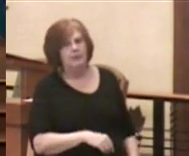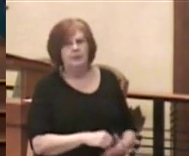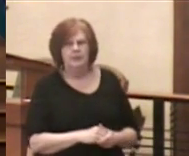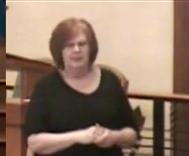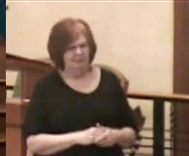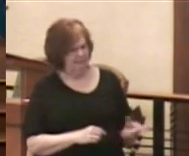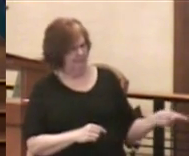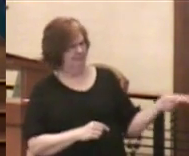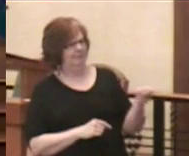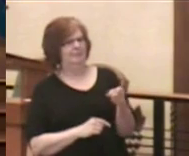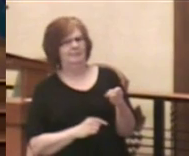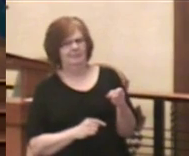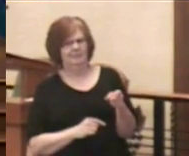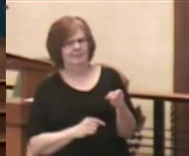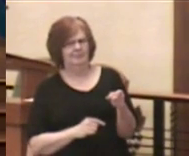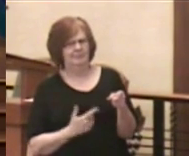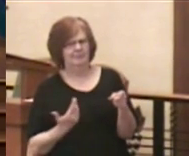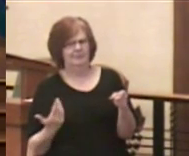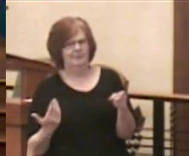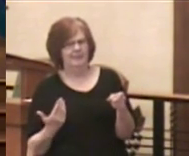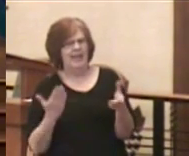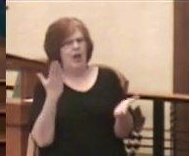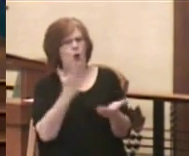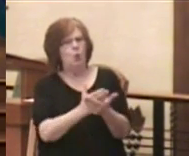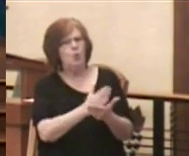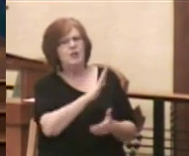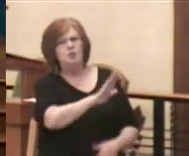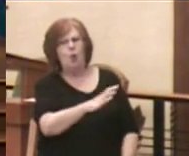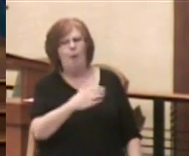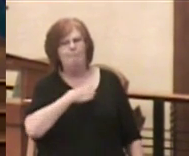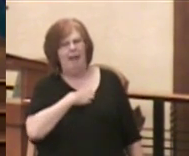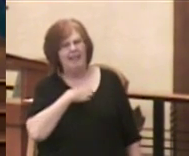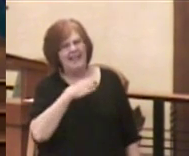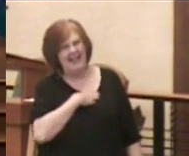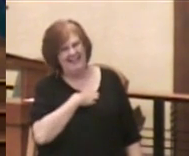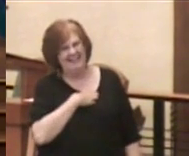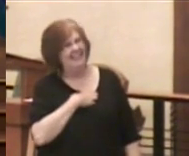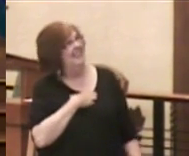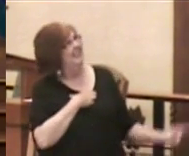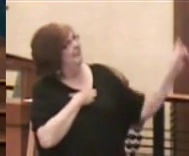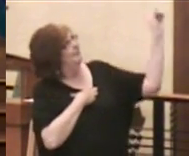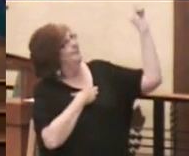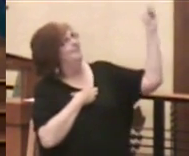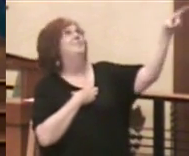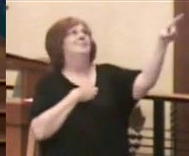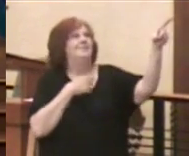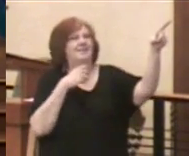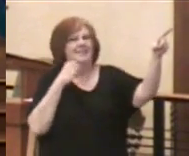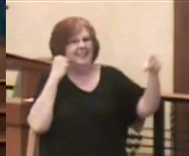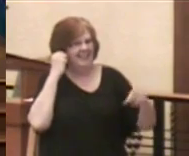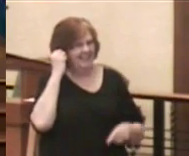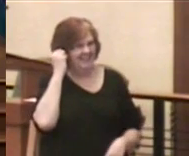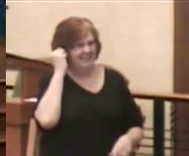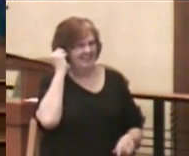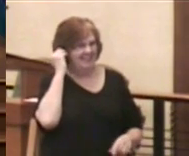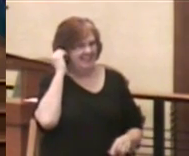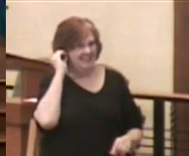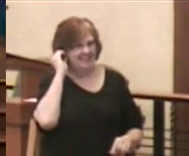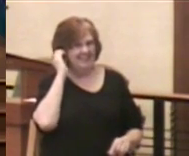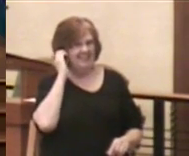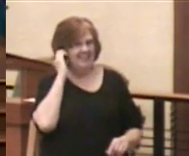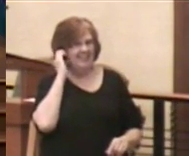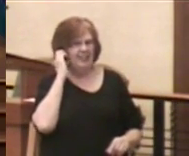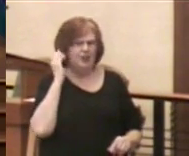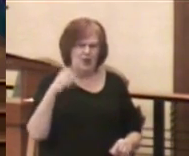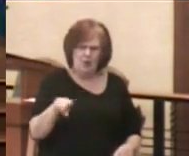says to them, quit your belly aching. Quit your belly aching, people. You have